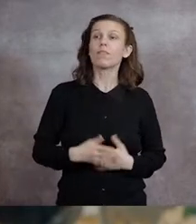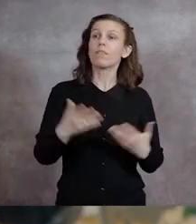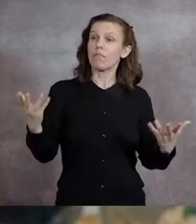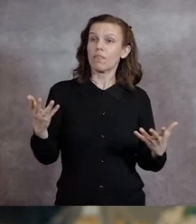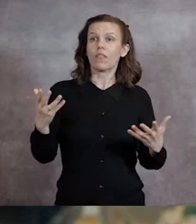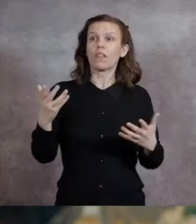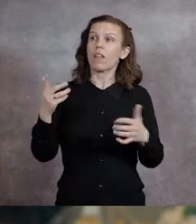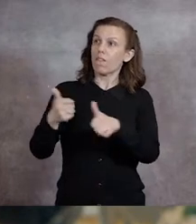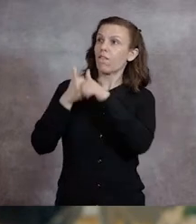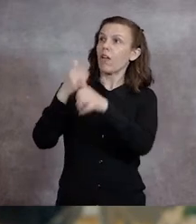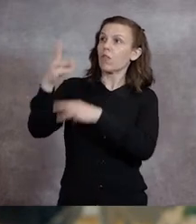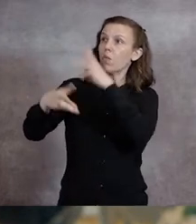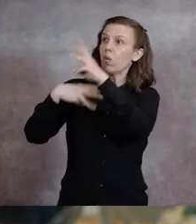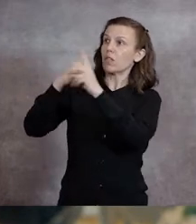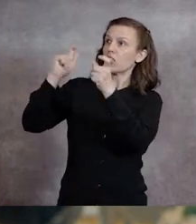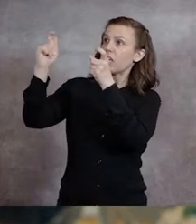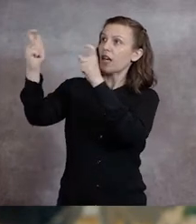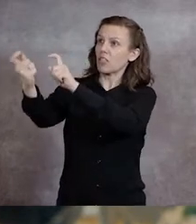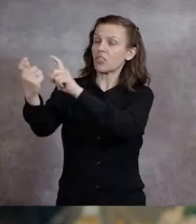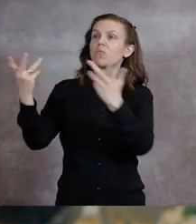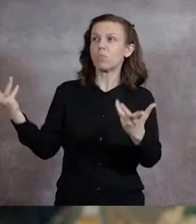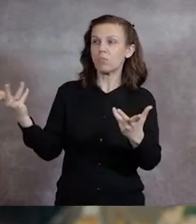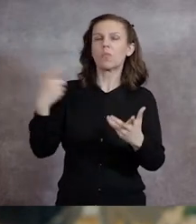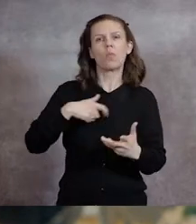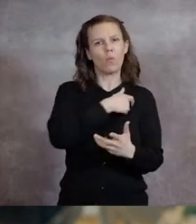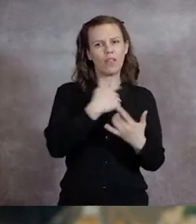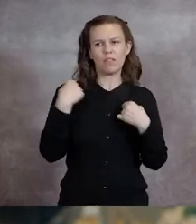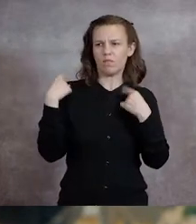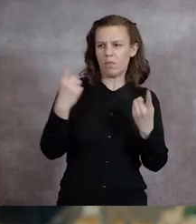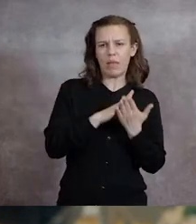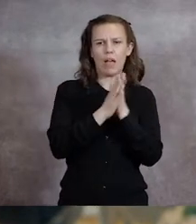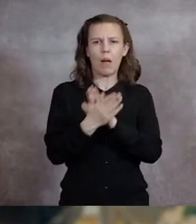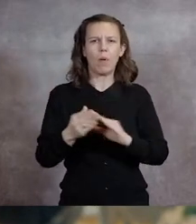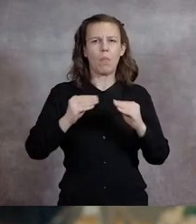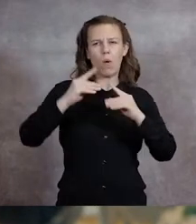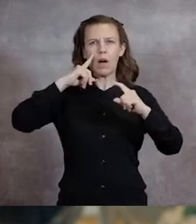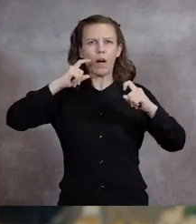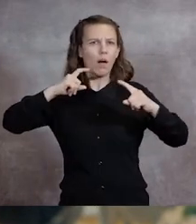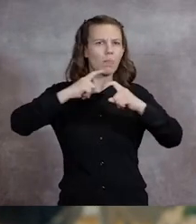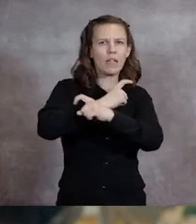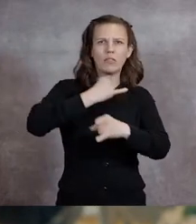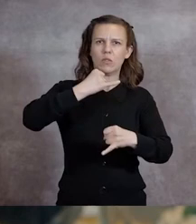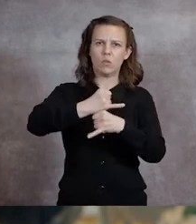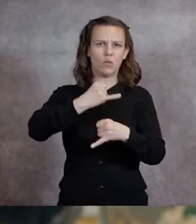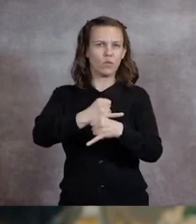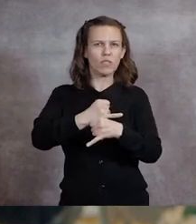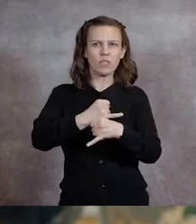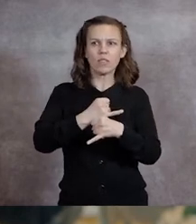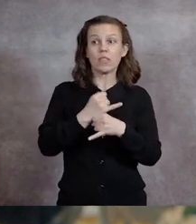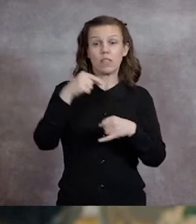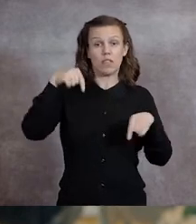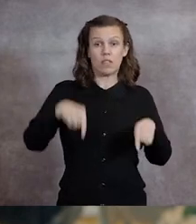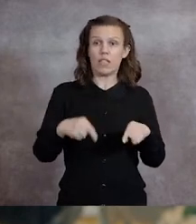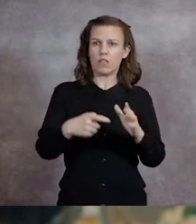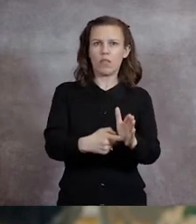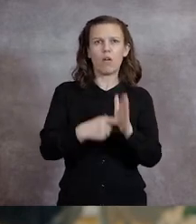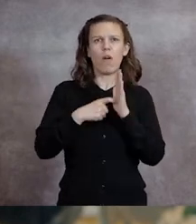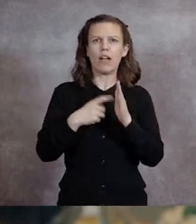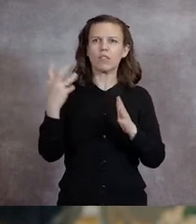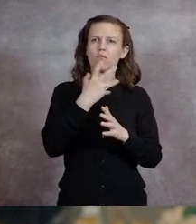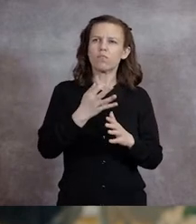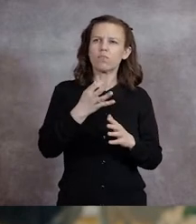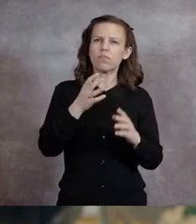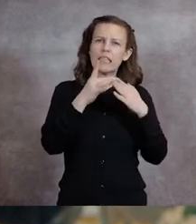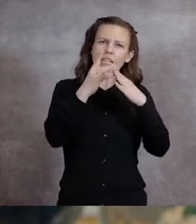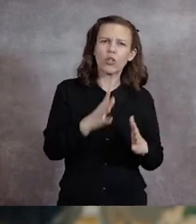itself has changed, we have become a more complex institution, one that requires visionary leadership